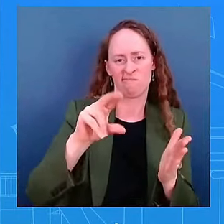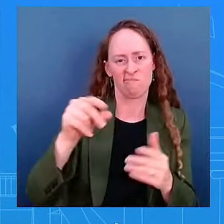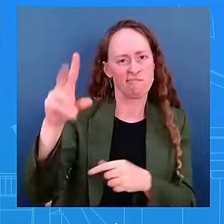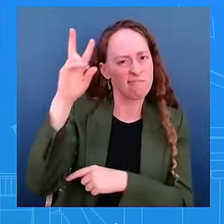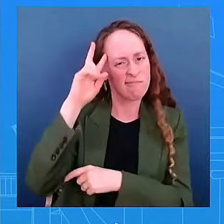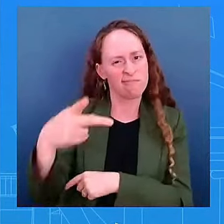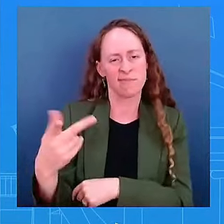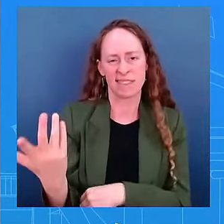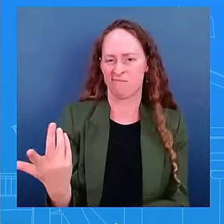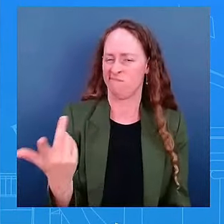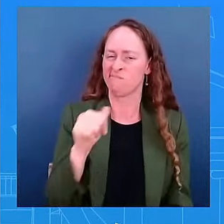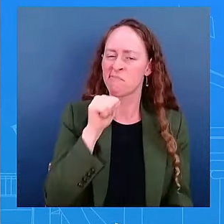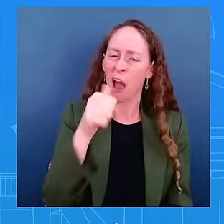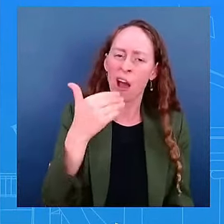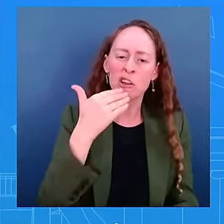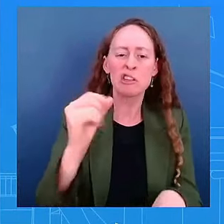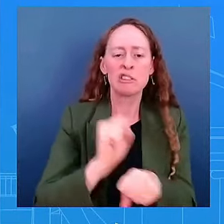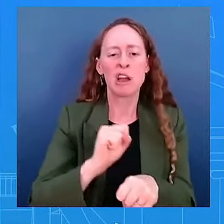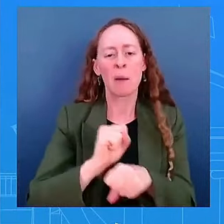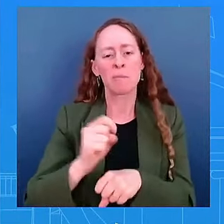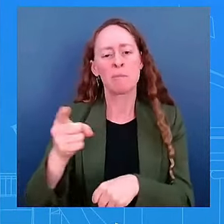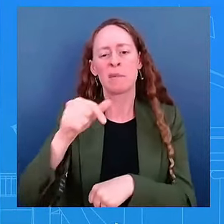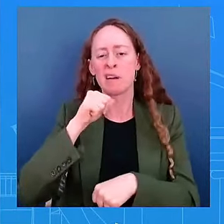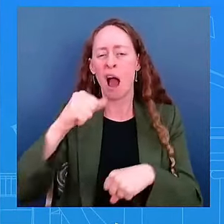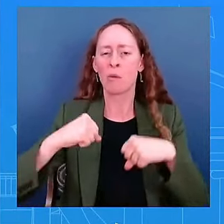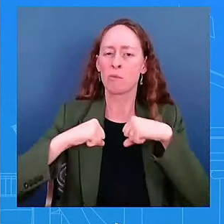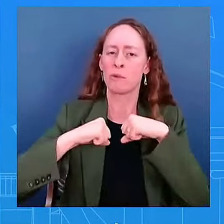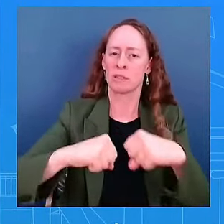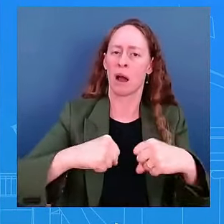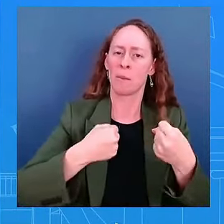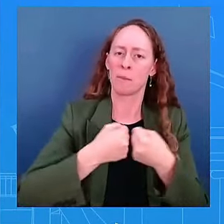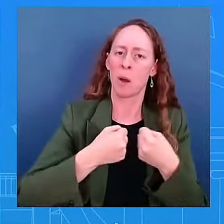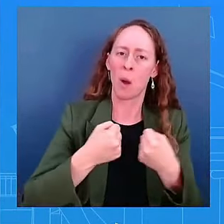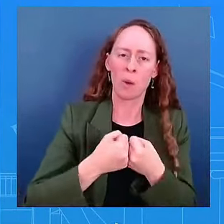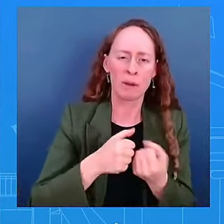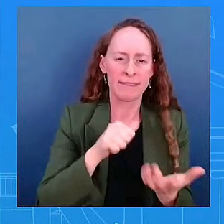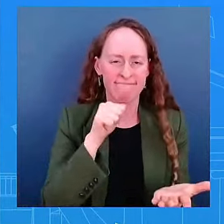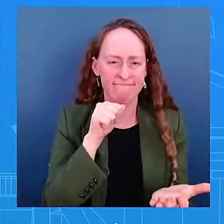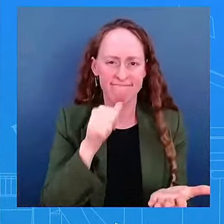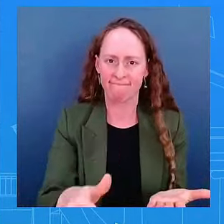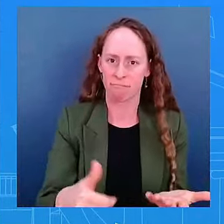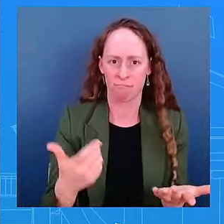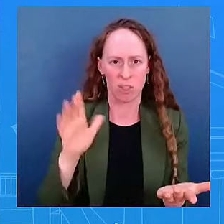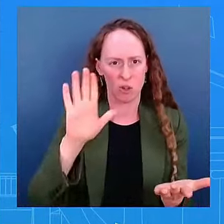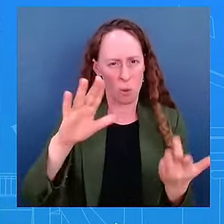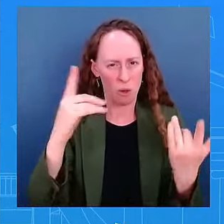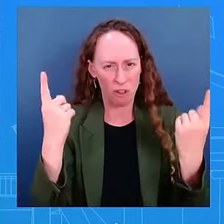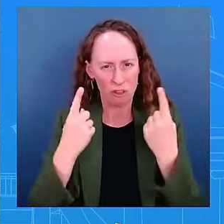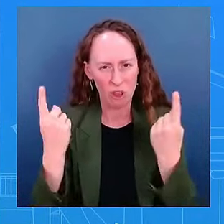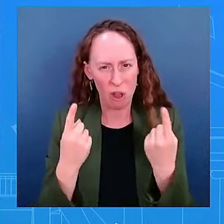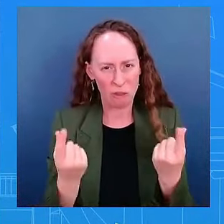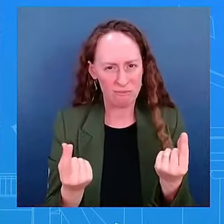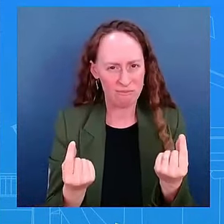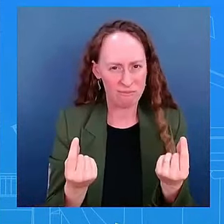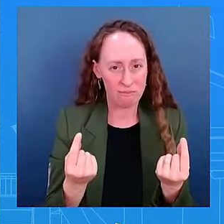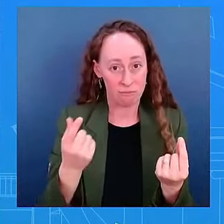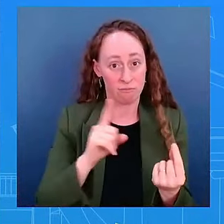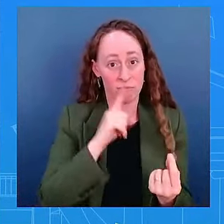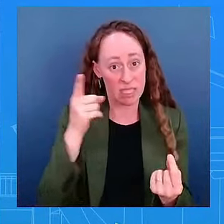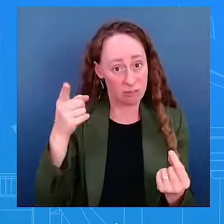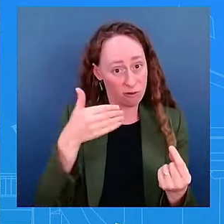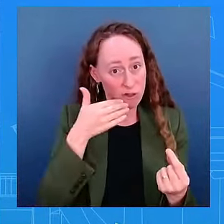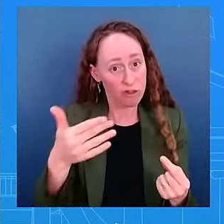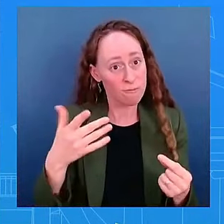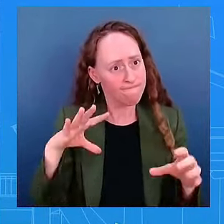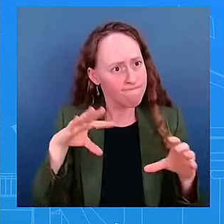characterize what he views as the vice president's accomplishments in terms of overseeing that portfolio? I mean, look, as we speak, you have